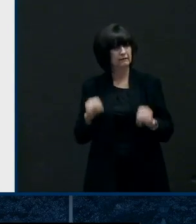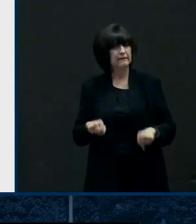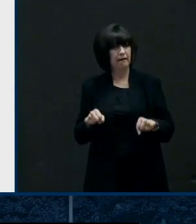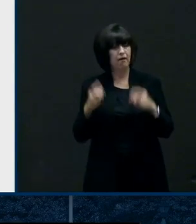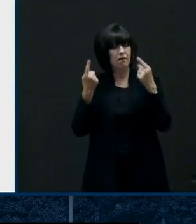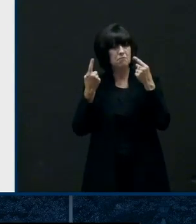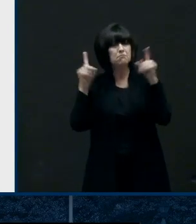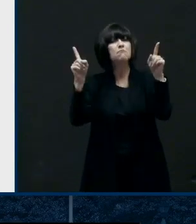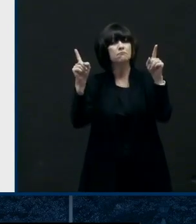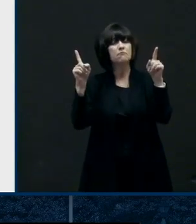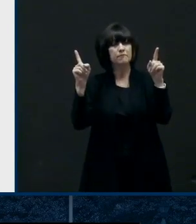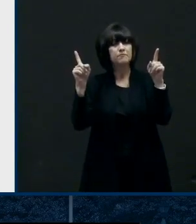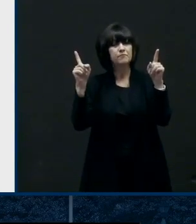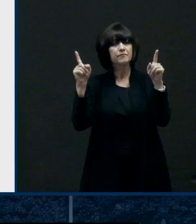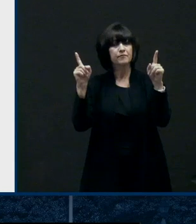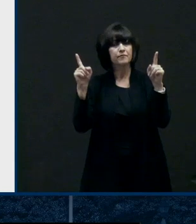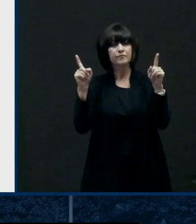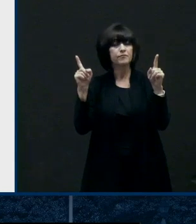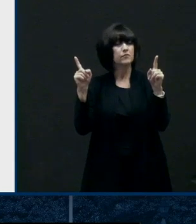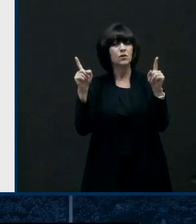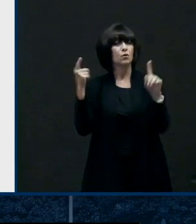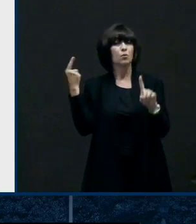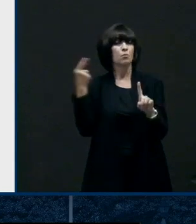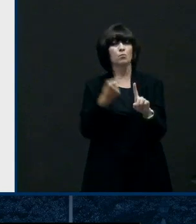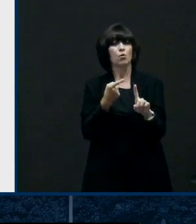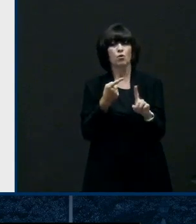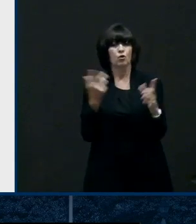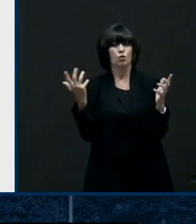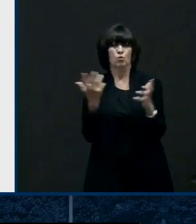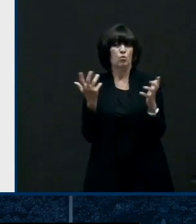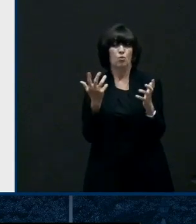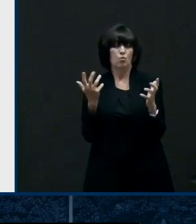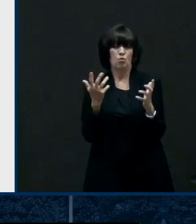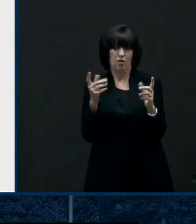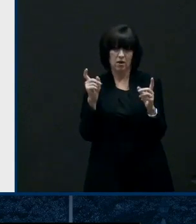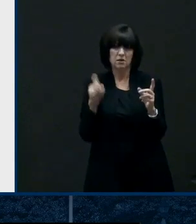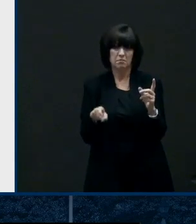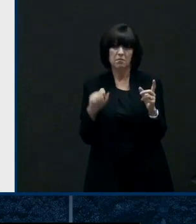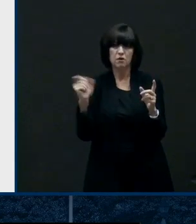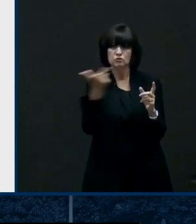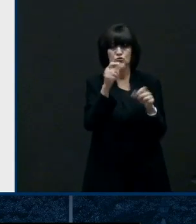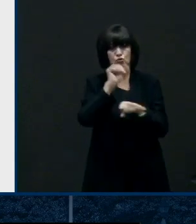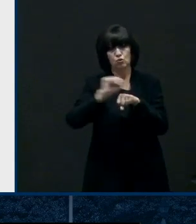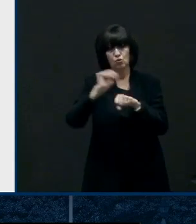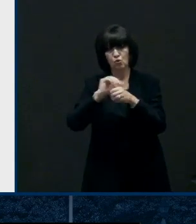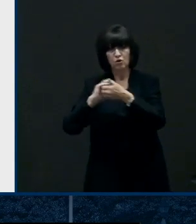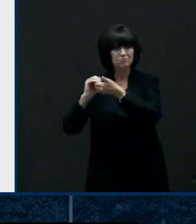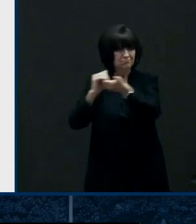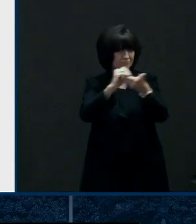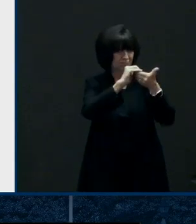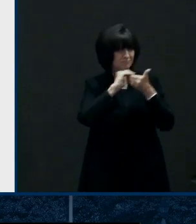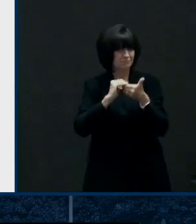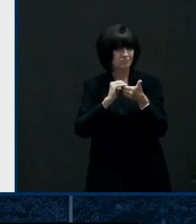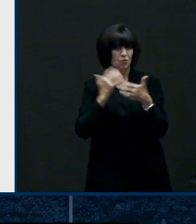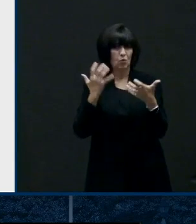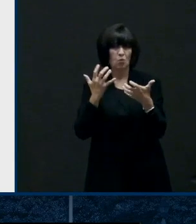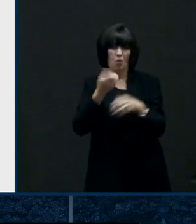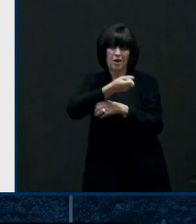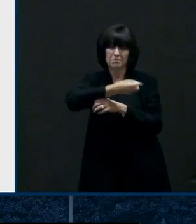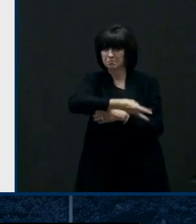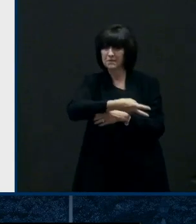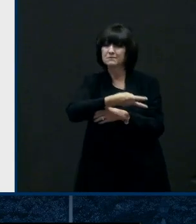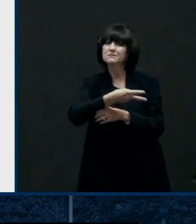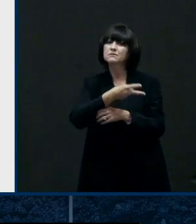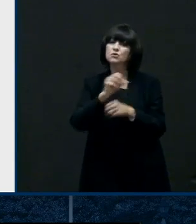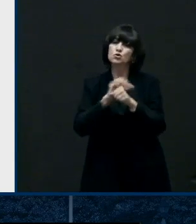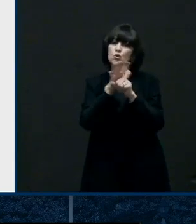in continuing to win this battle with coven 19 to flatten the curve to crush the virus as i